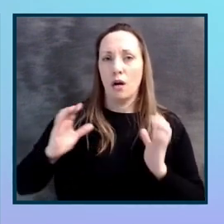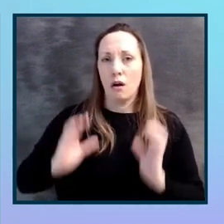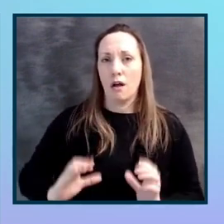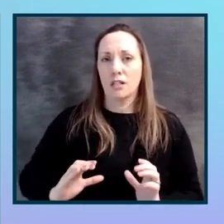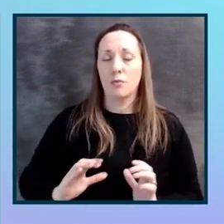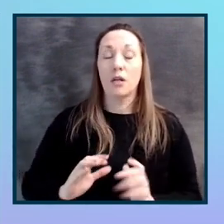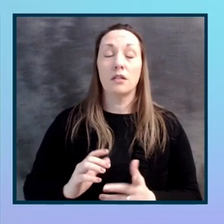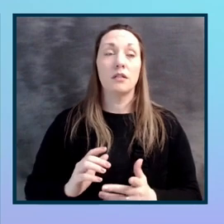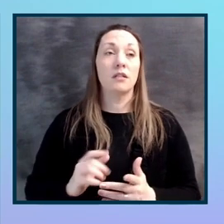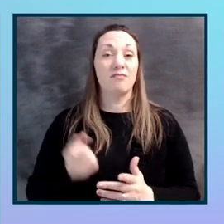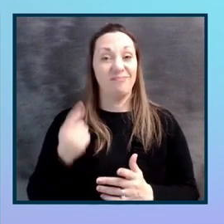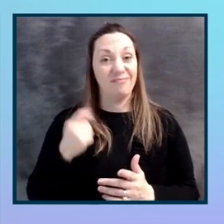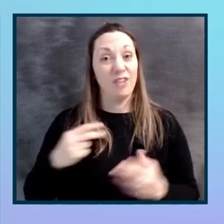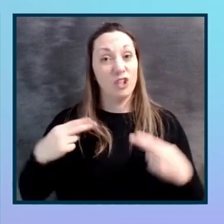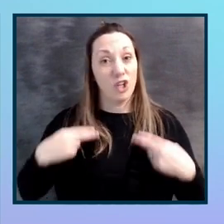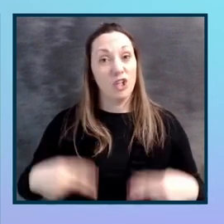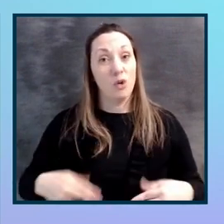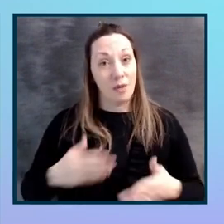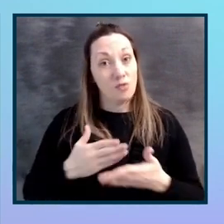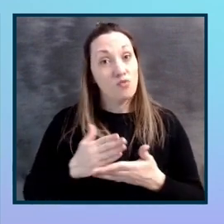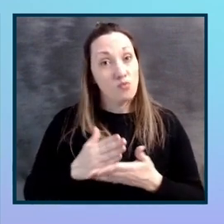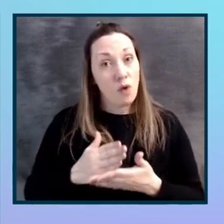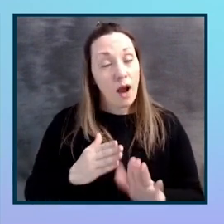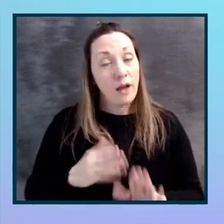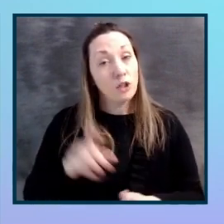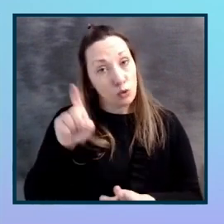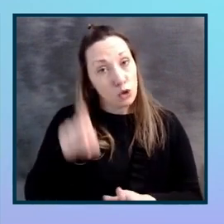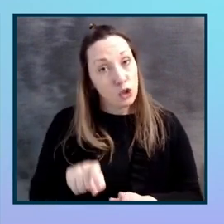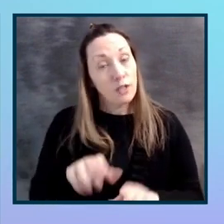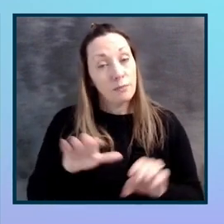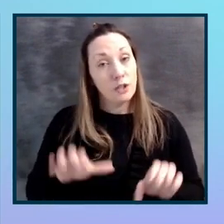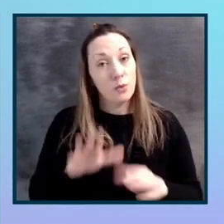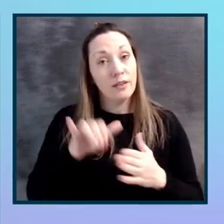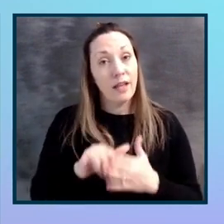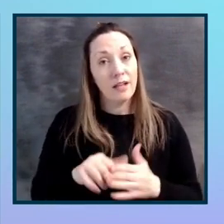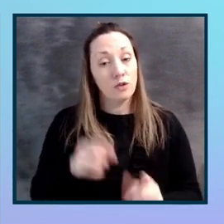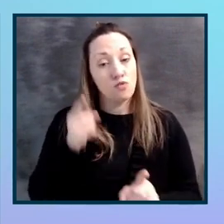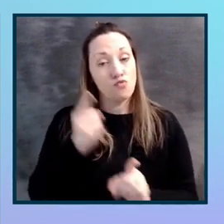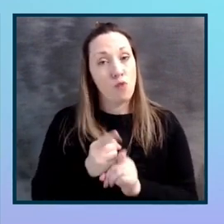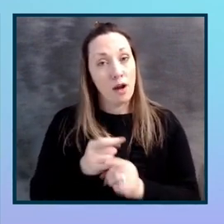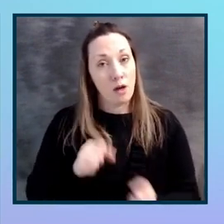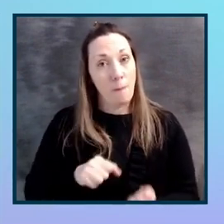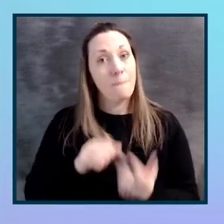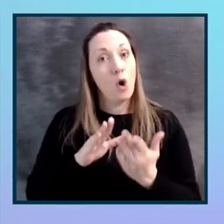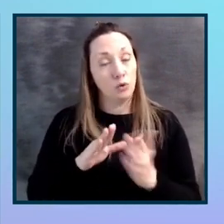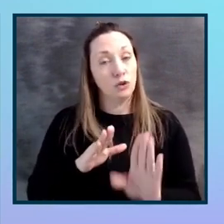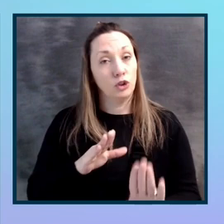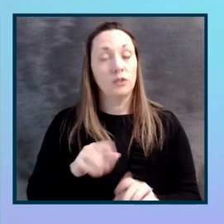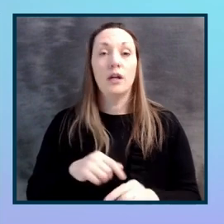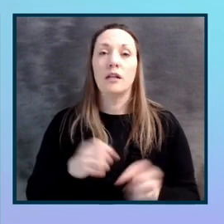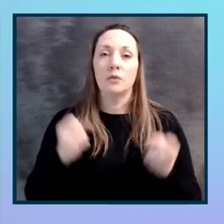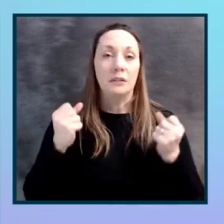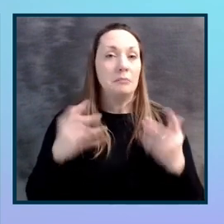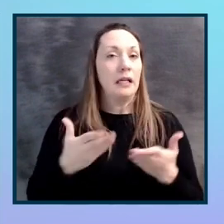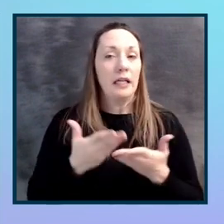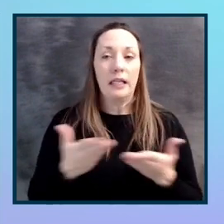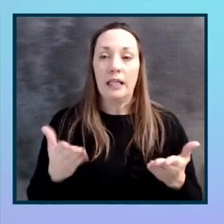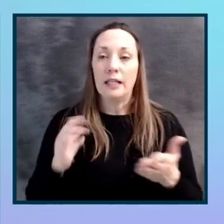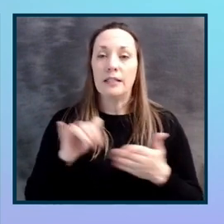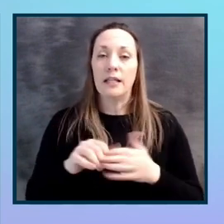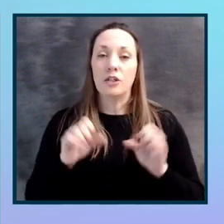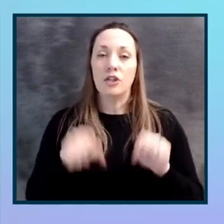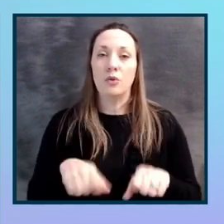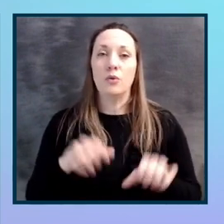this is a human right at the end of the day, you should be doing this, this is the right approach to take. And there are so many things that you can do